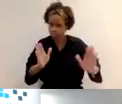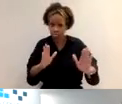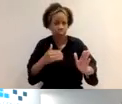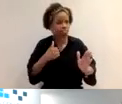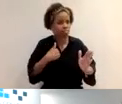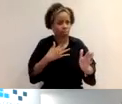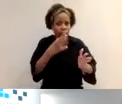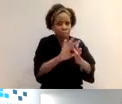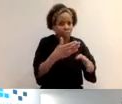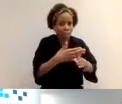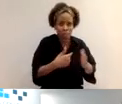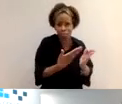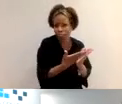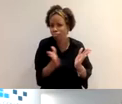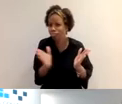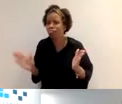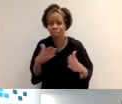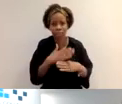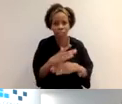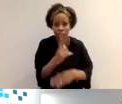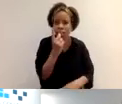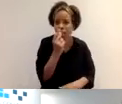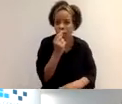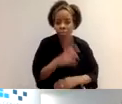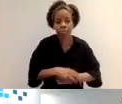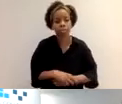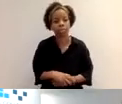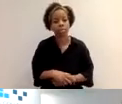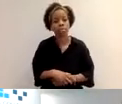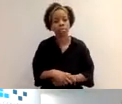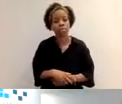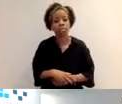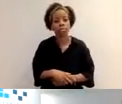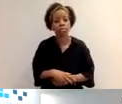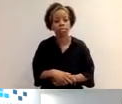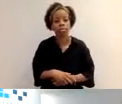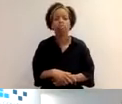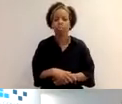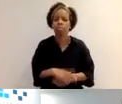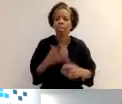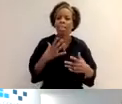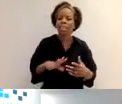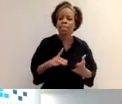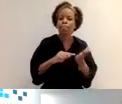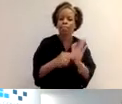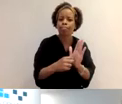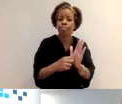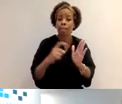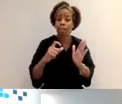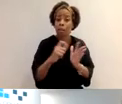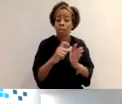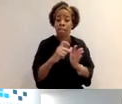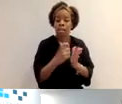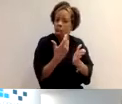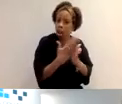activities. Um, and show how your CPD meets the standards key. So I've gone through the profile and the four